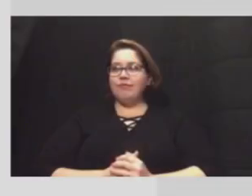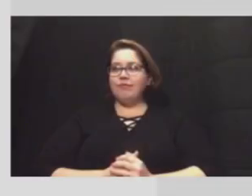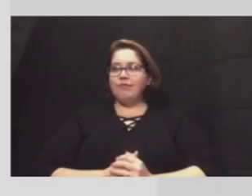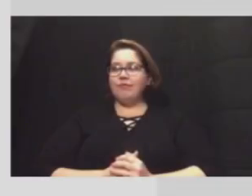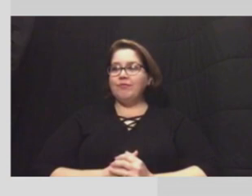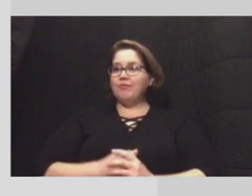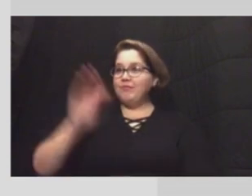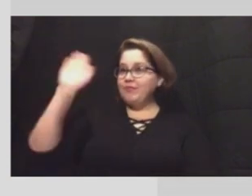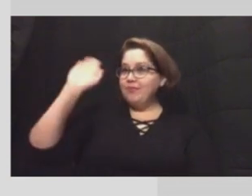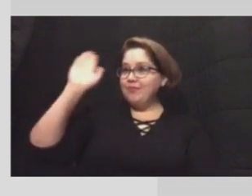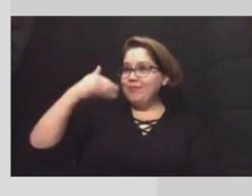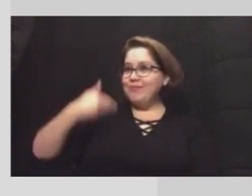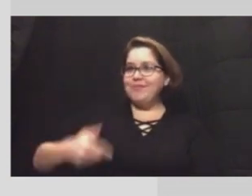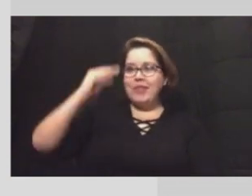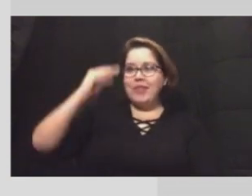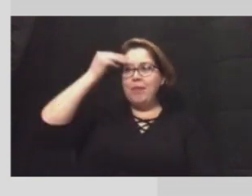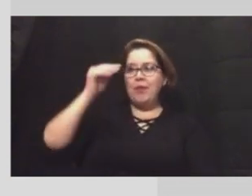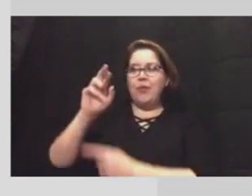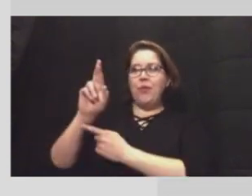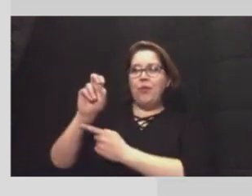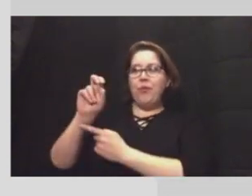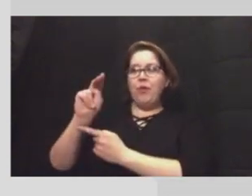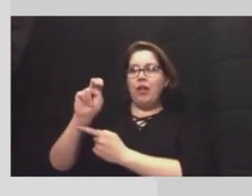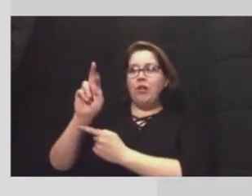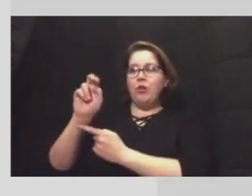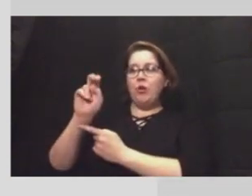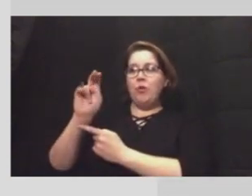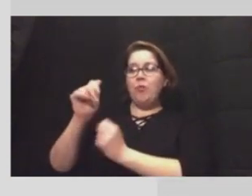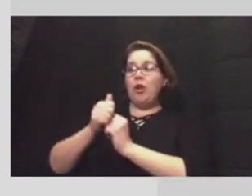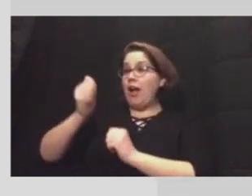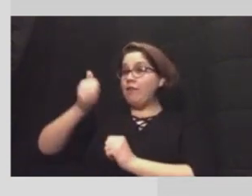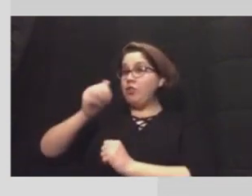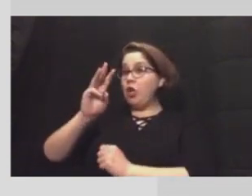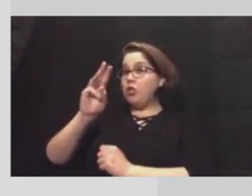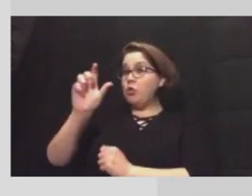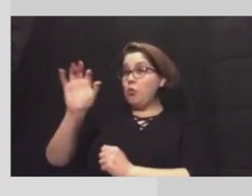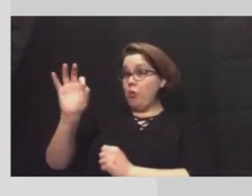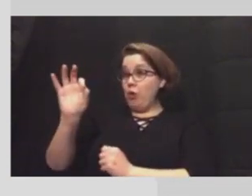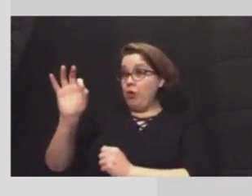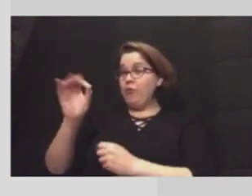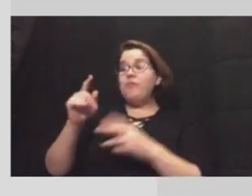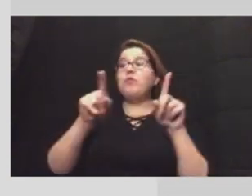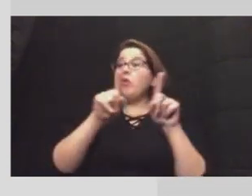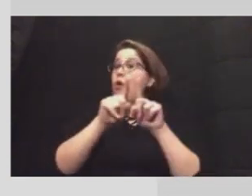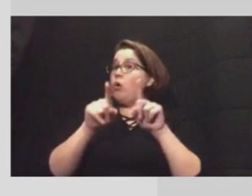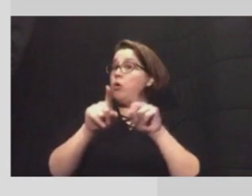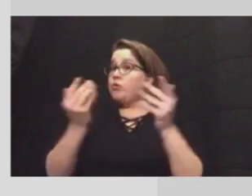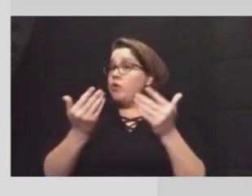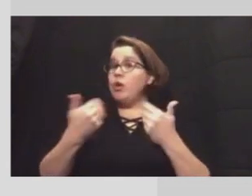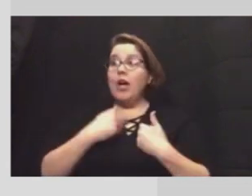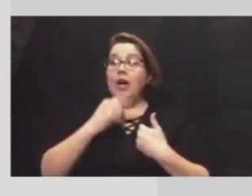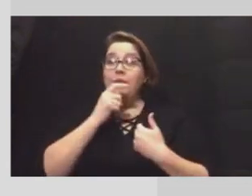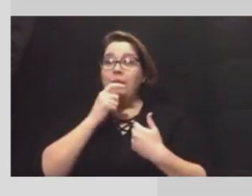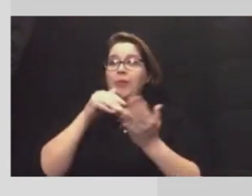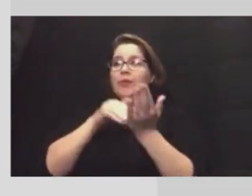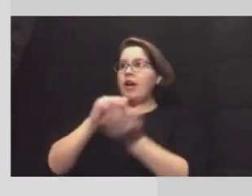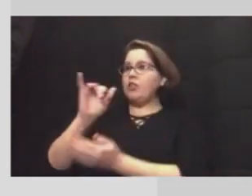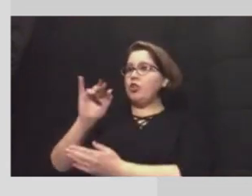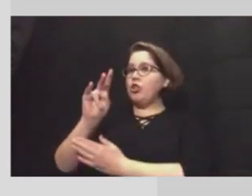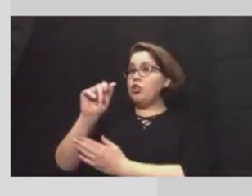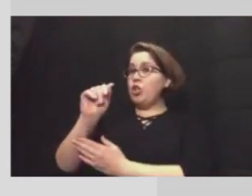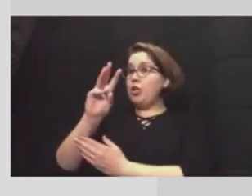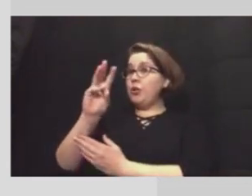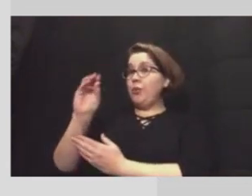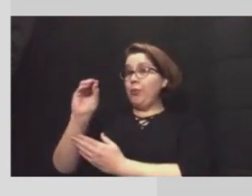Good evening. I'm Mayor Ron Nuremberg. I'm joined by Judge Nelson Wolfe. Also tonight we have Dr. Jinda Wu, our